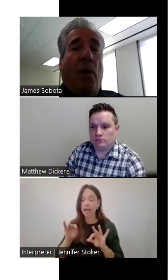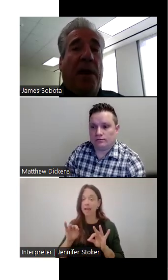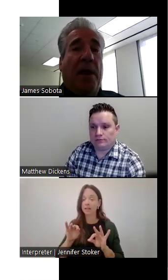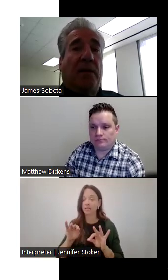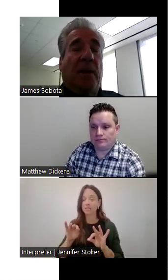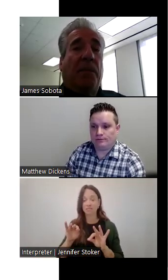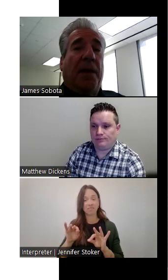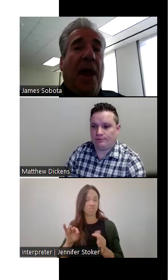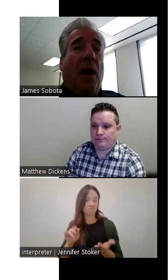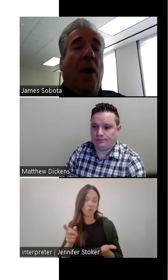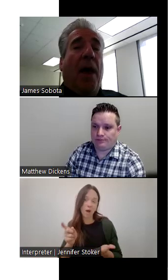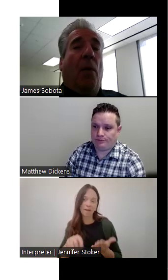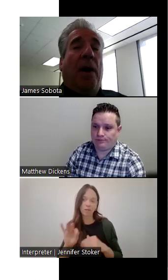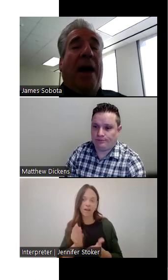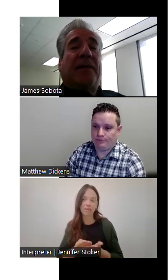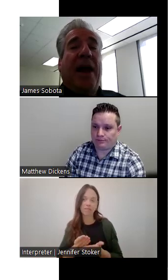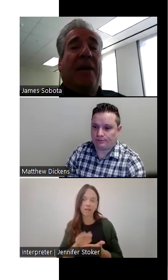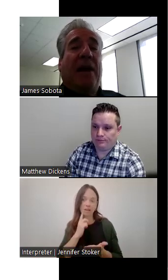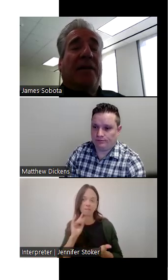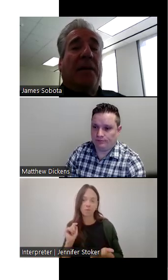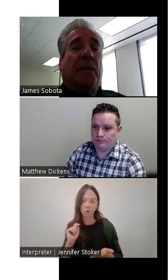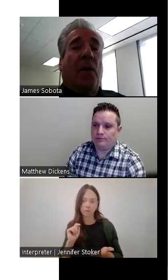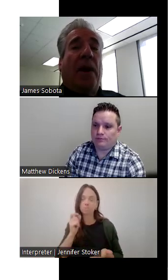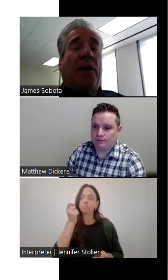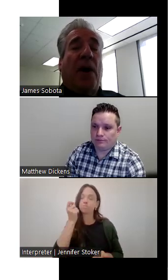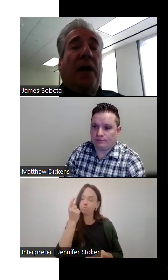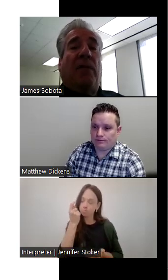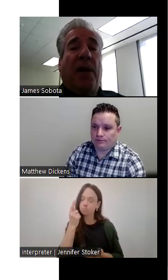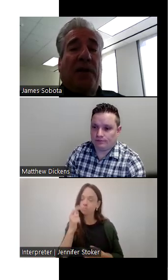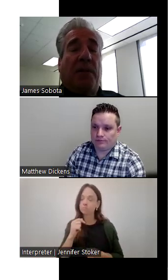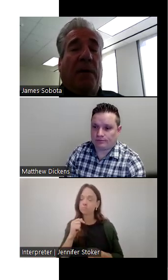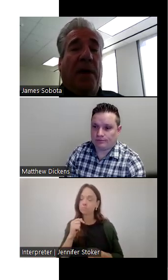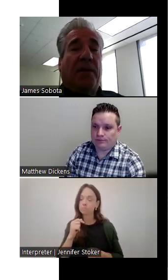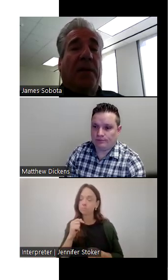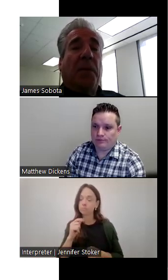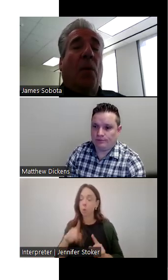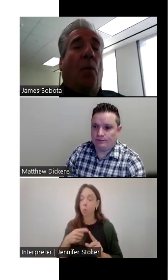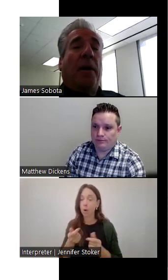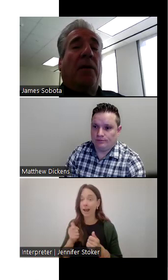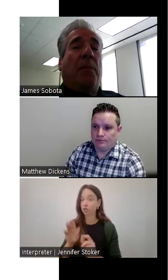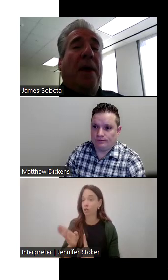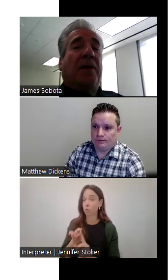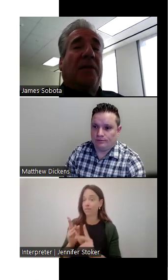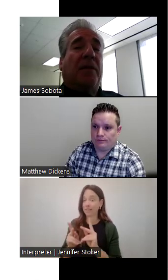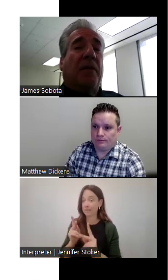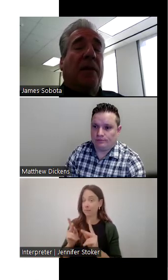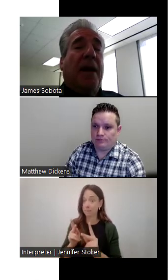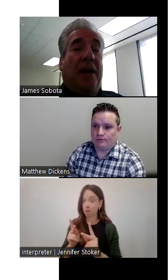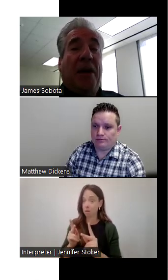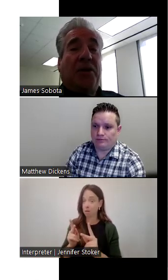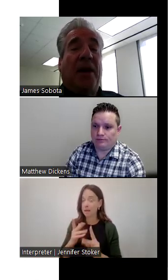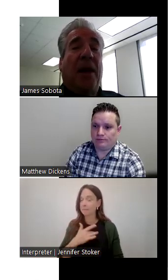for these. Now, when I say this, when I try to convince them of this, one of the biggest,